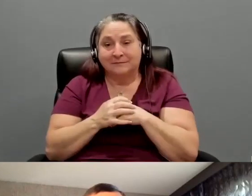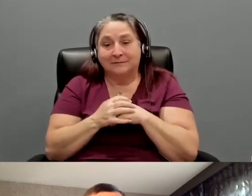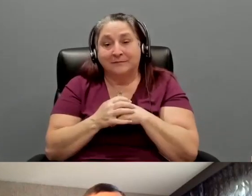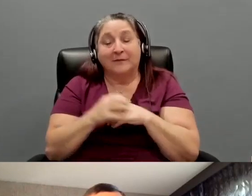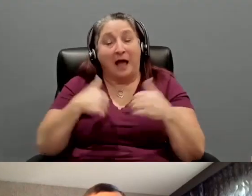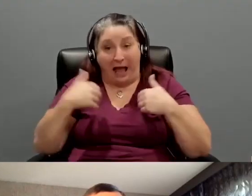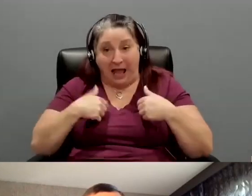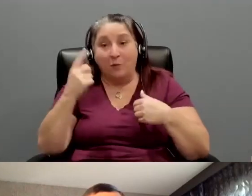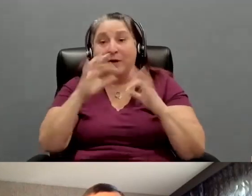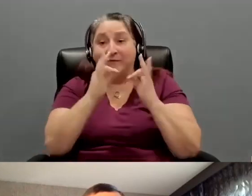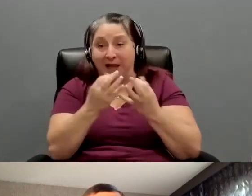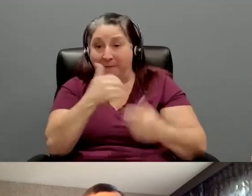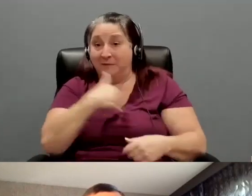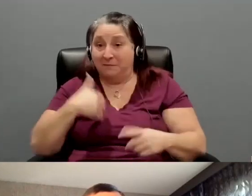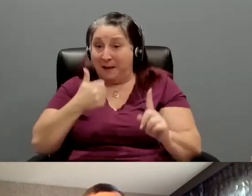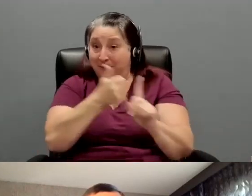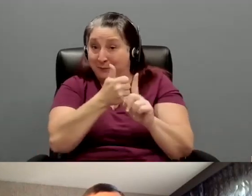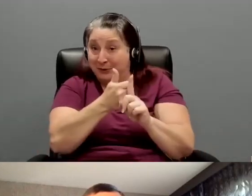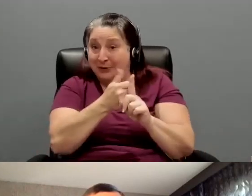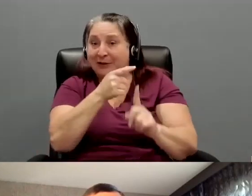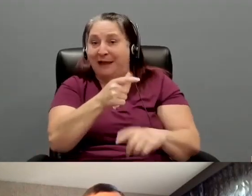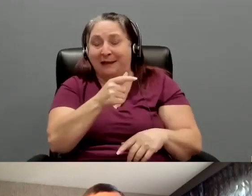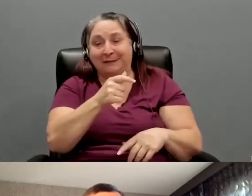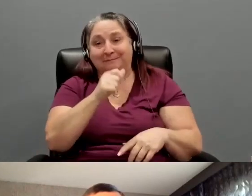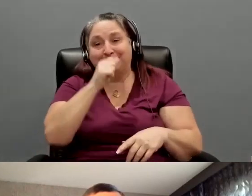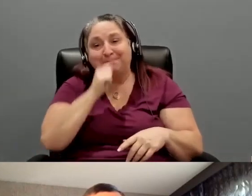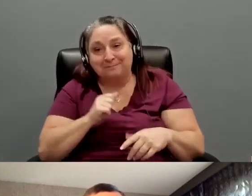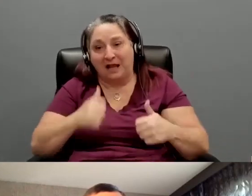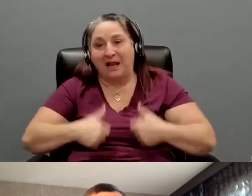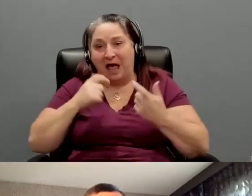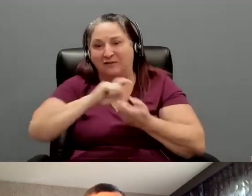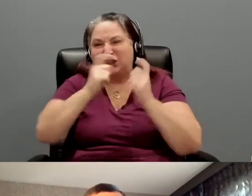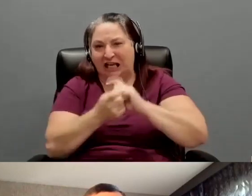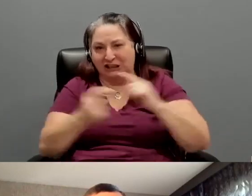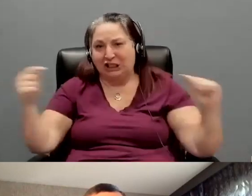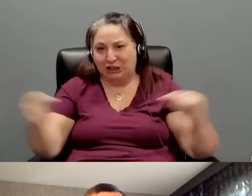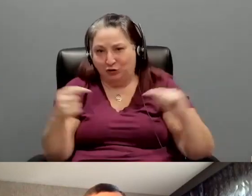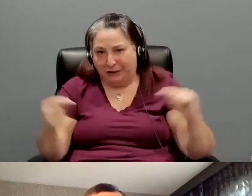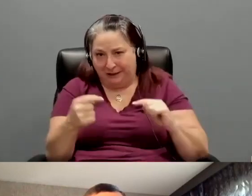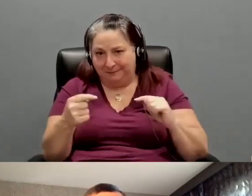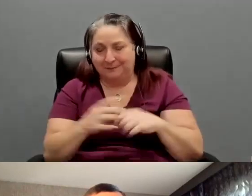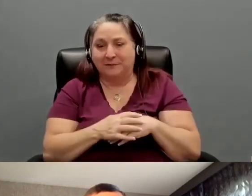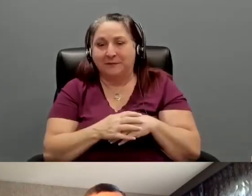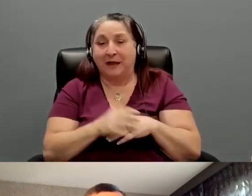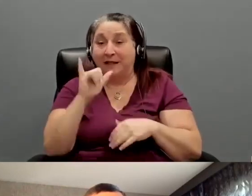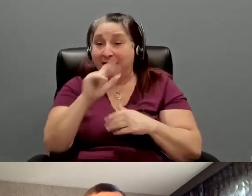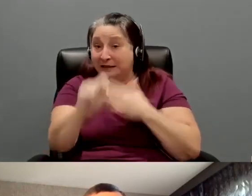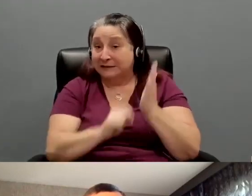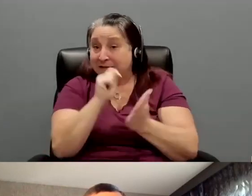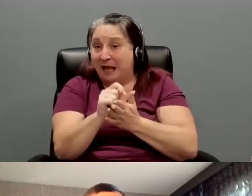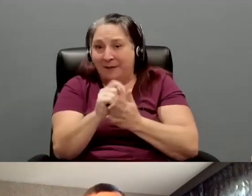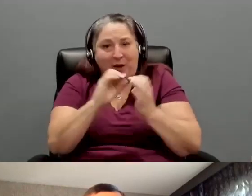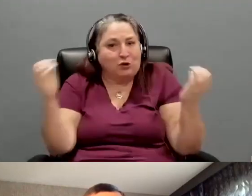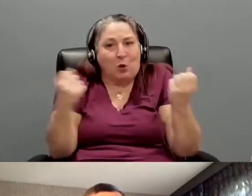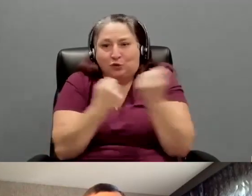family member, um, endure a life-changing injury. And at the time there was no